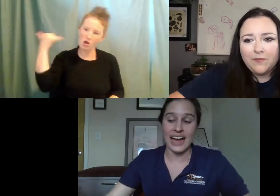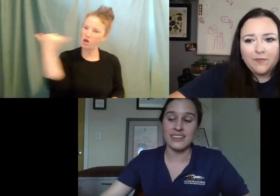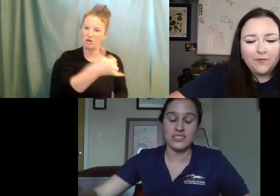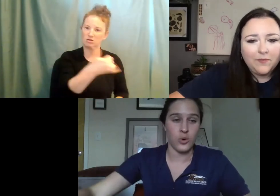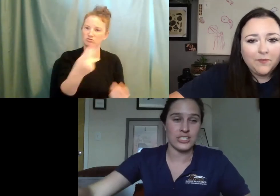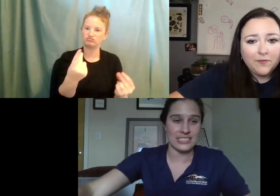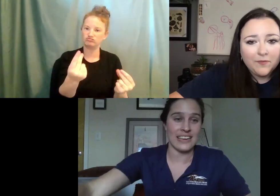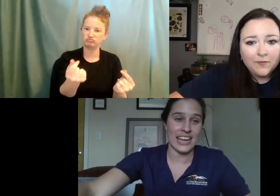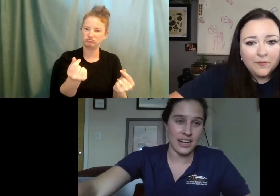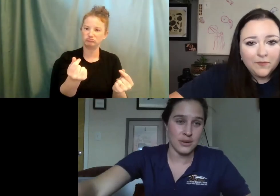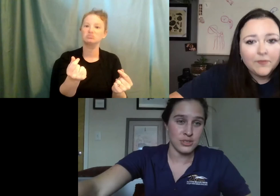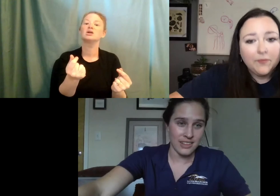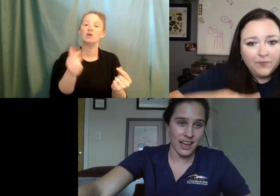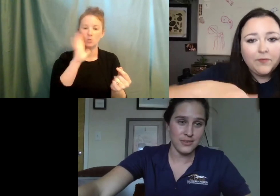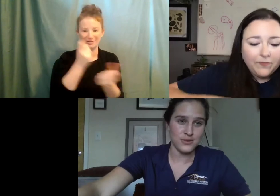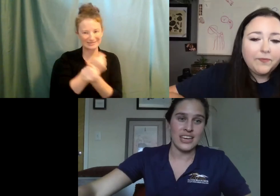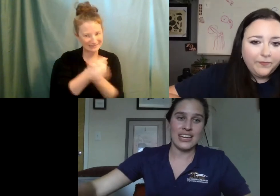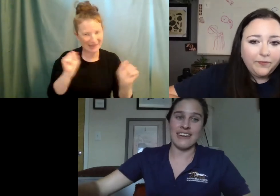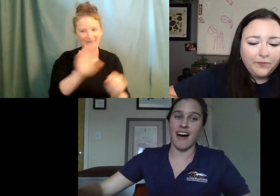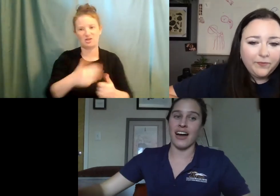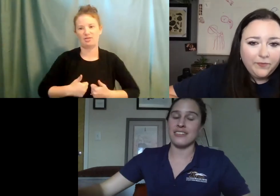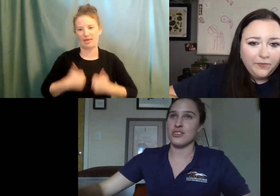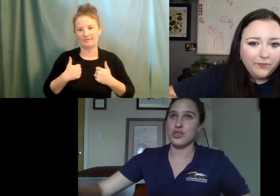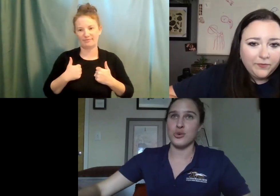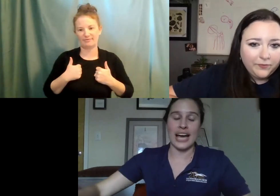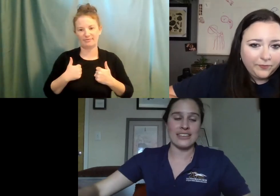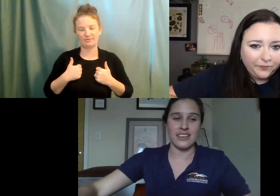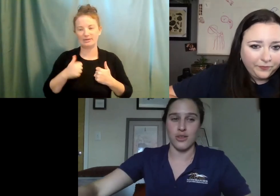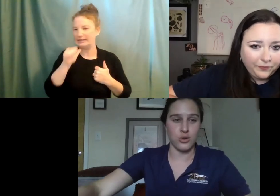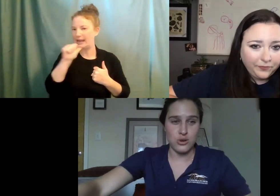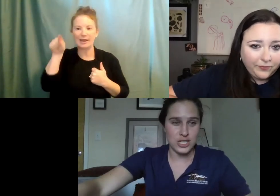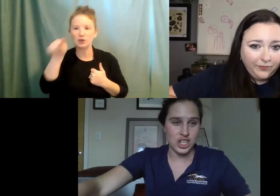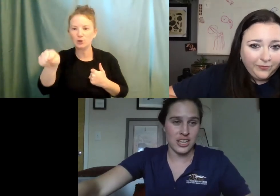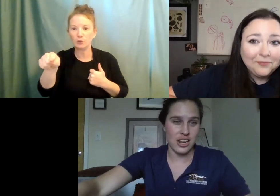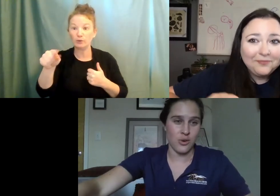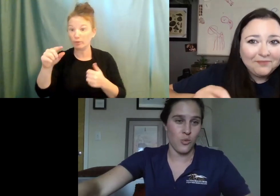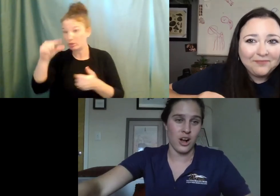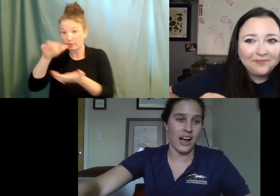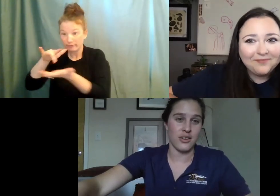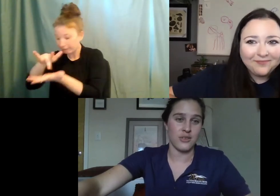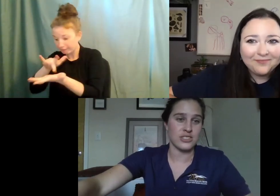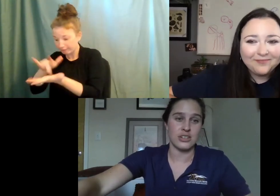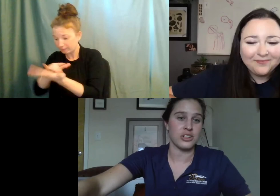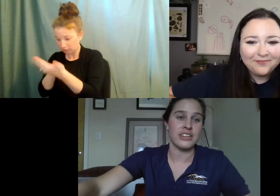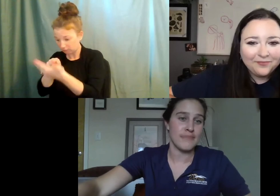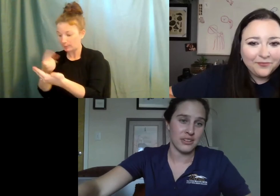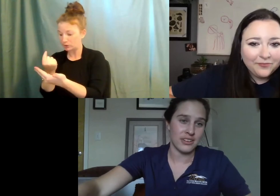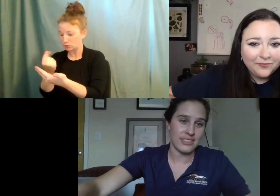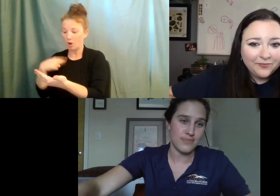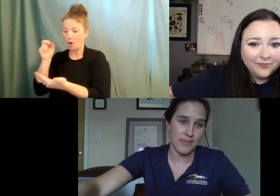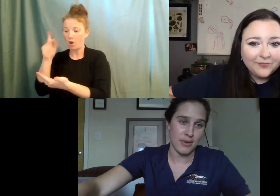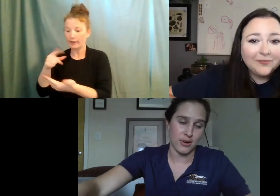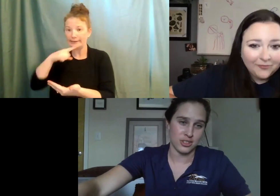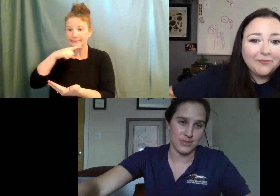that is going to save that animal's life. Not you asking the Google machine, what kind of cereal and